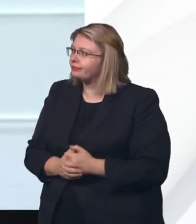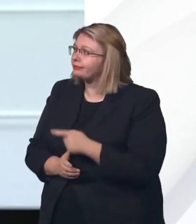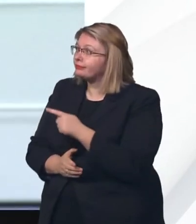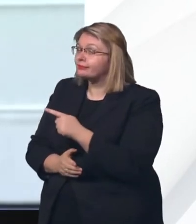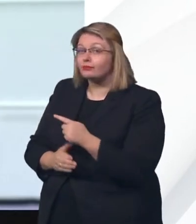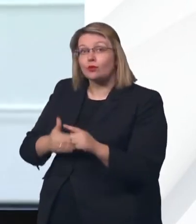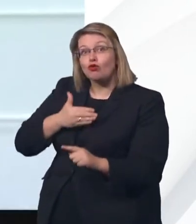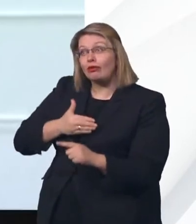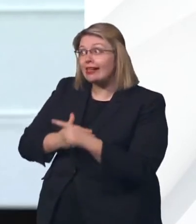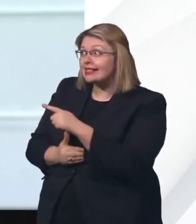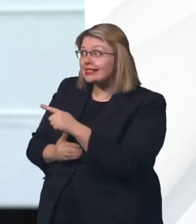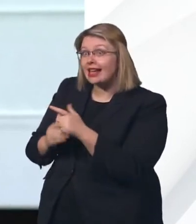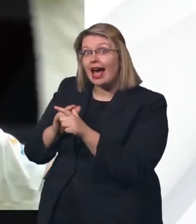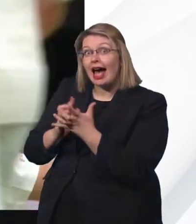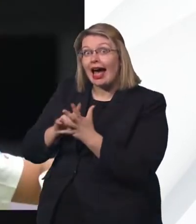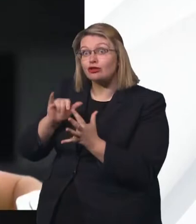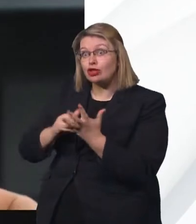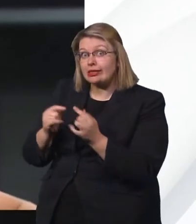Australia fight back in Hobart.